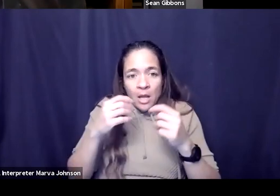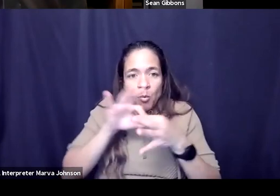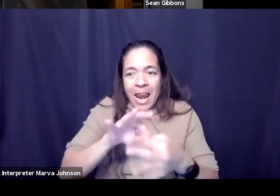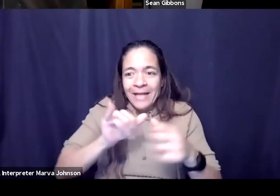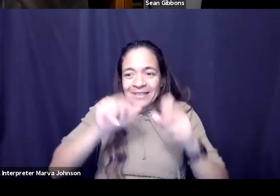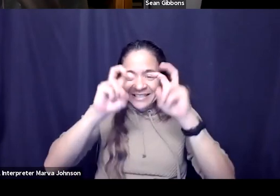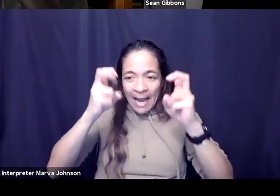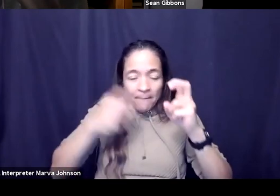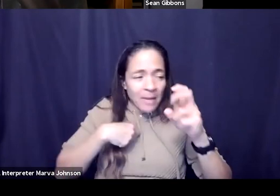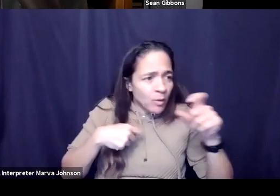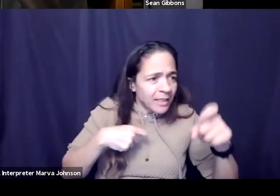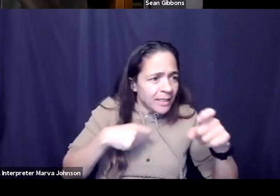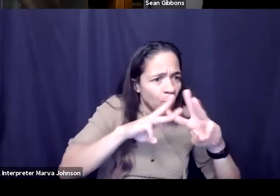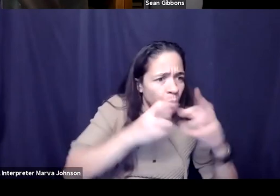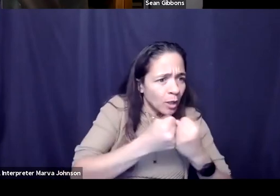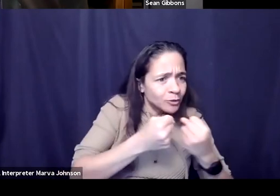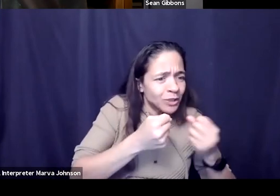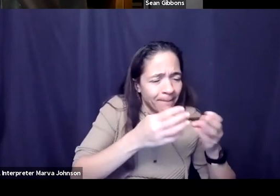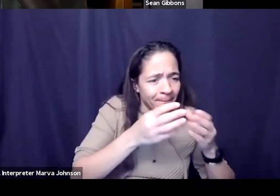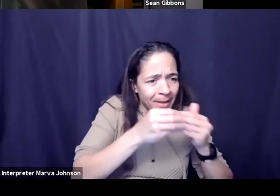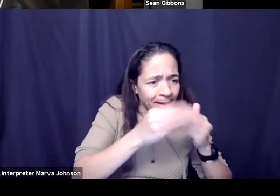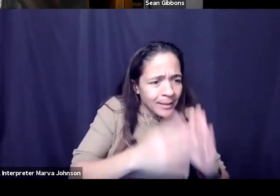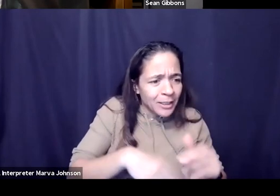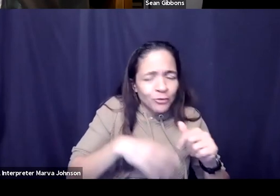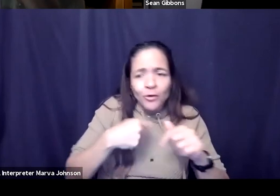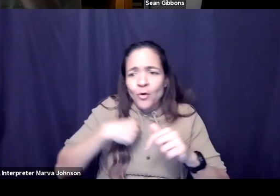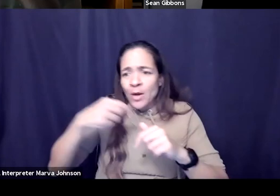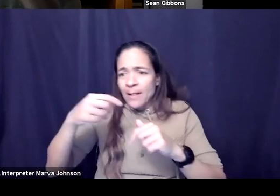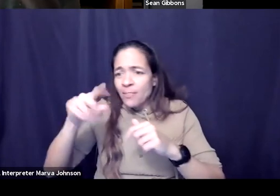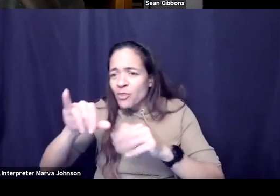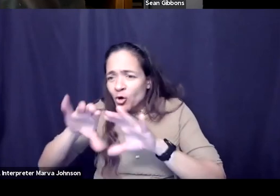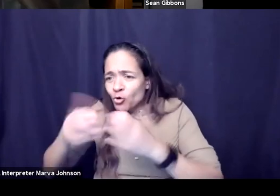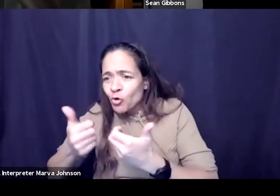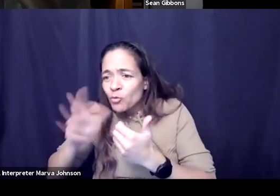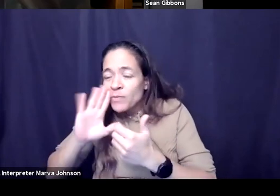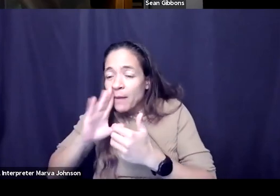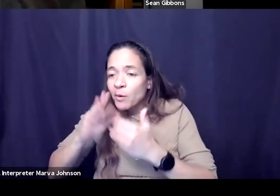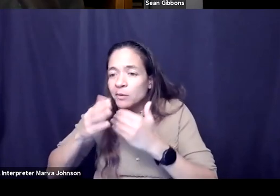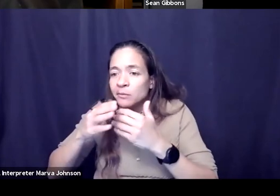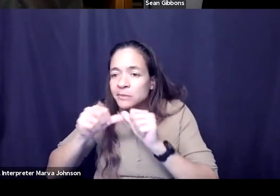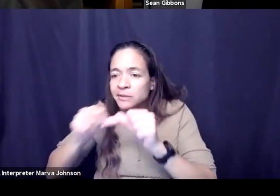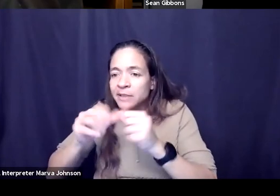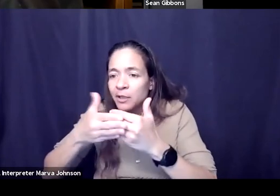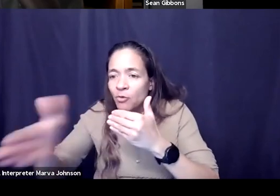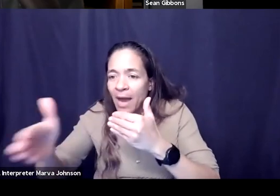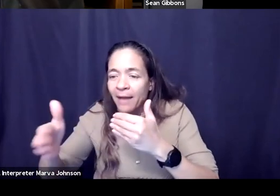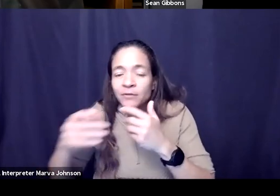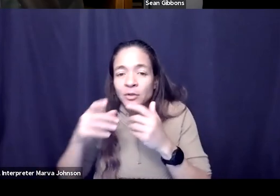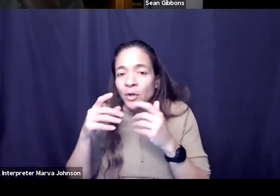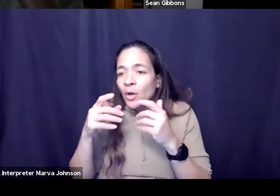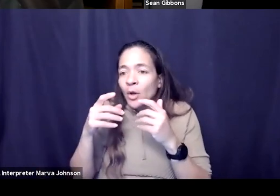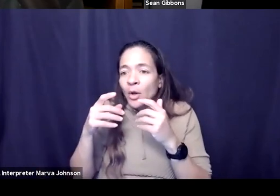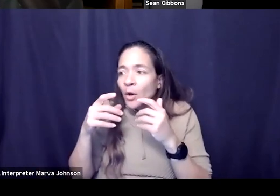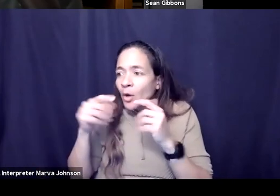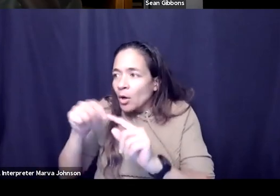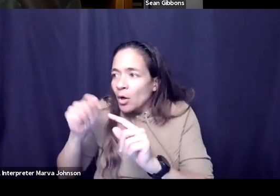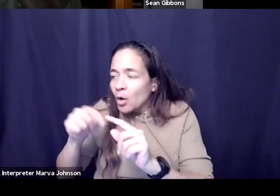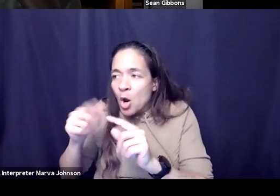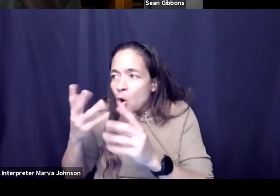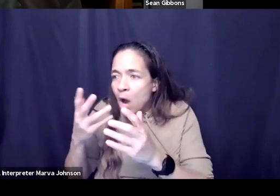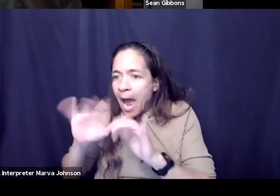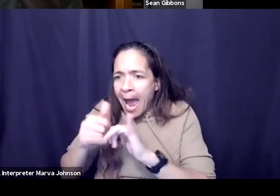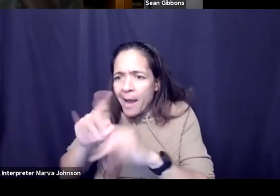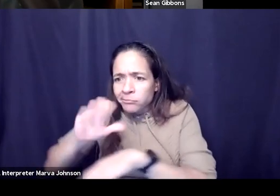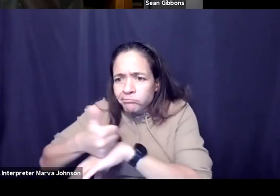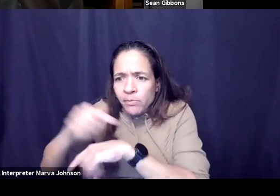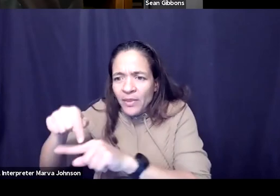thinking about like that slack group that's going to be happening afterwards maybe those people become moderators who's raising their hand right now who's showing up let's pay attention to